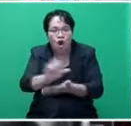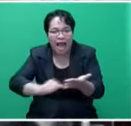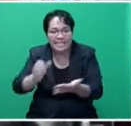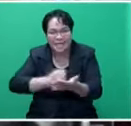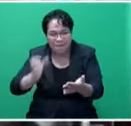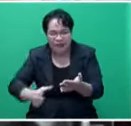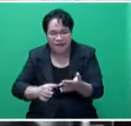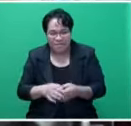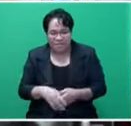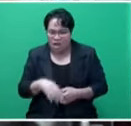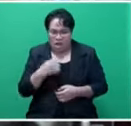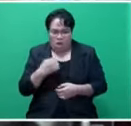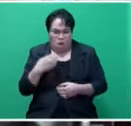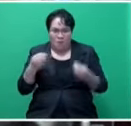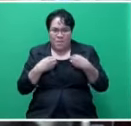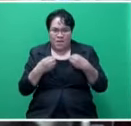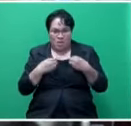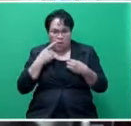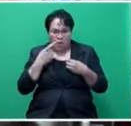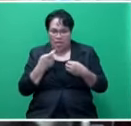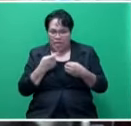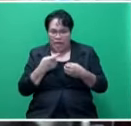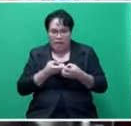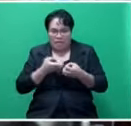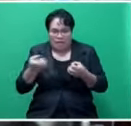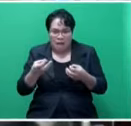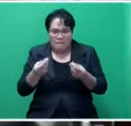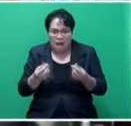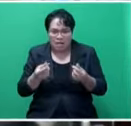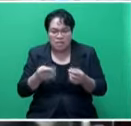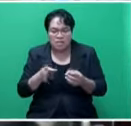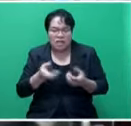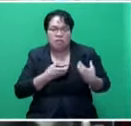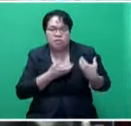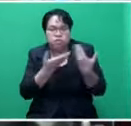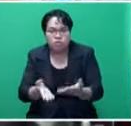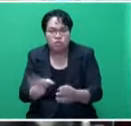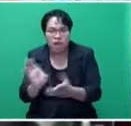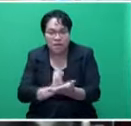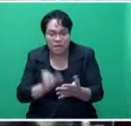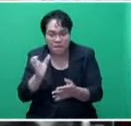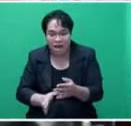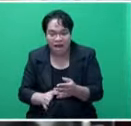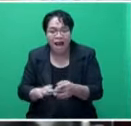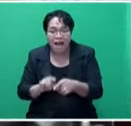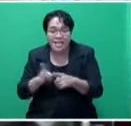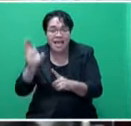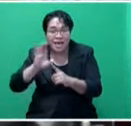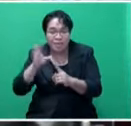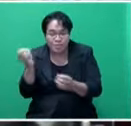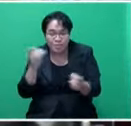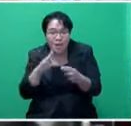No business will ever expend money in capital cost and not pass it on to the customer. So if their capital input is